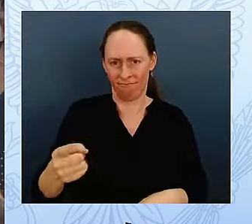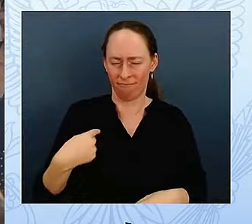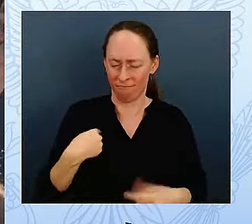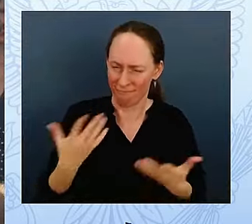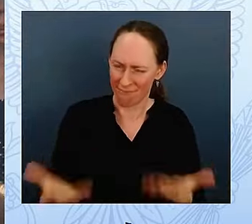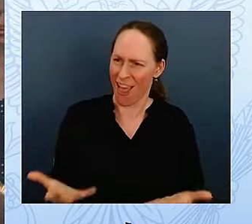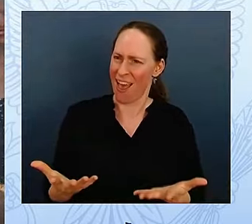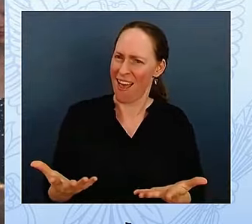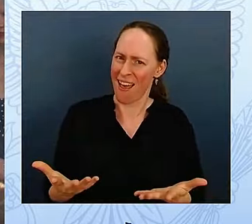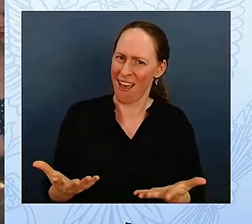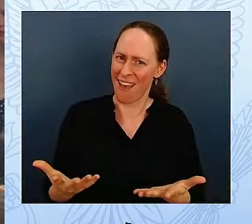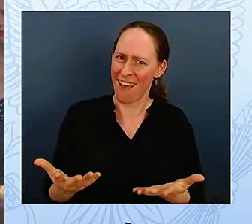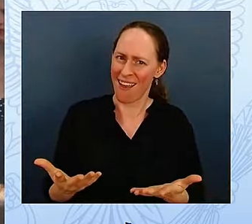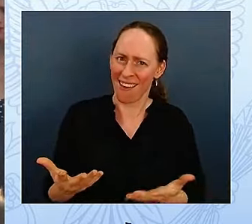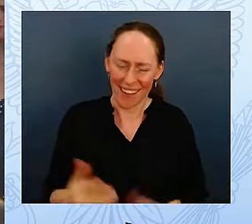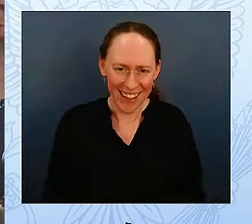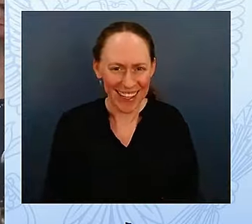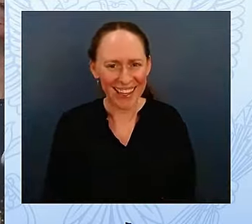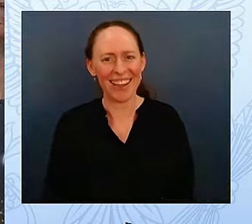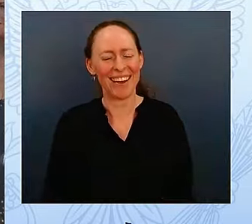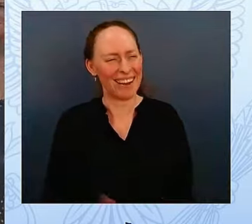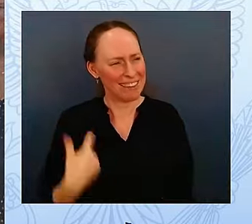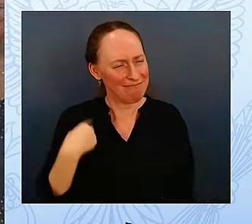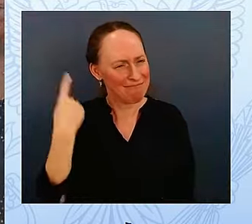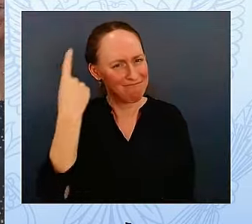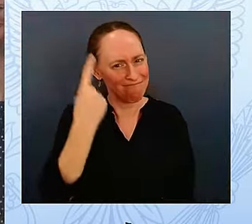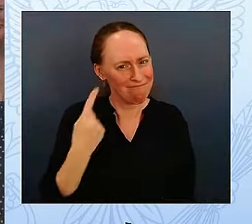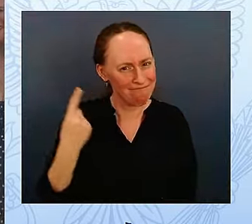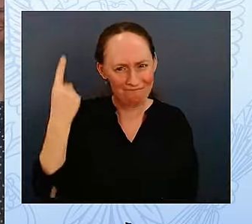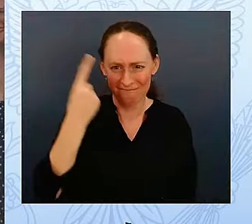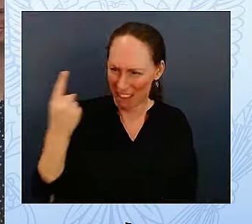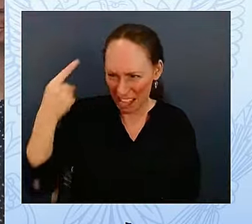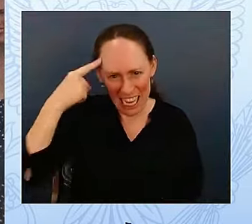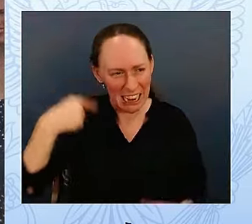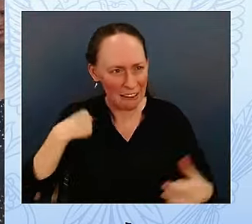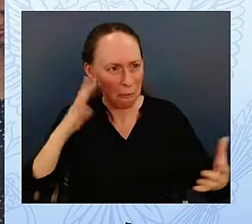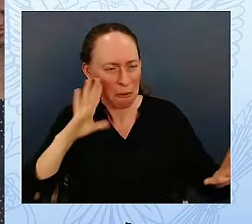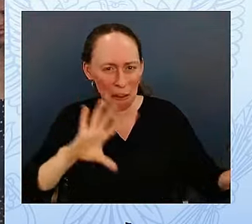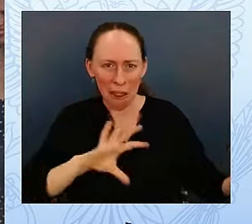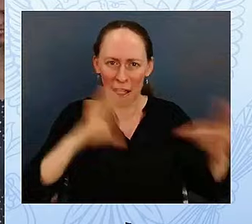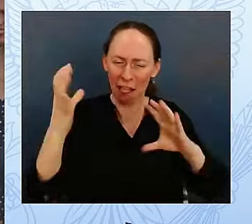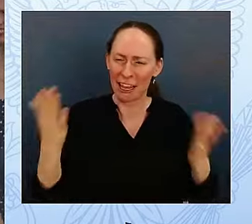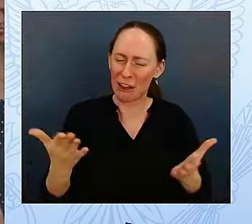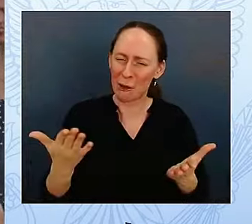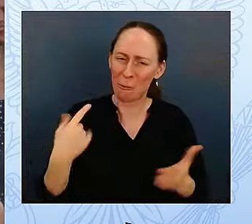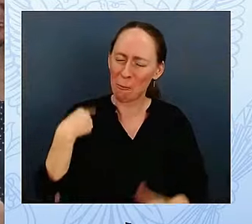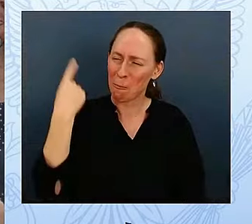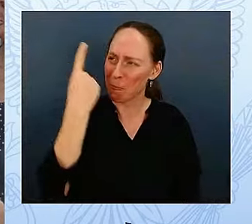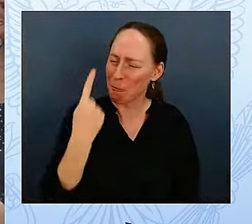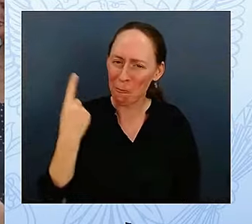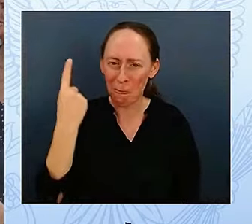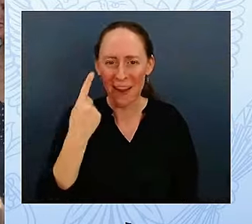I don't know exactly what kind of trouble my mother was imagining I might give the administration, but I agree with her.